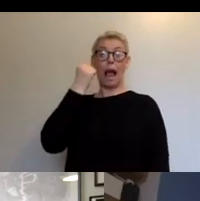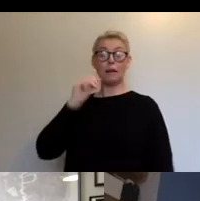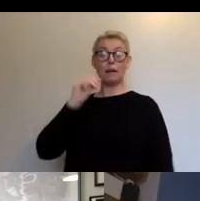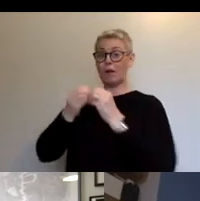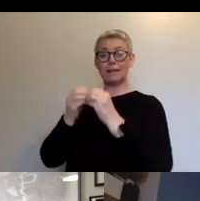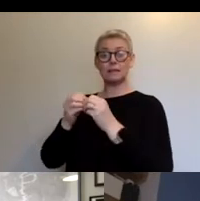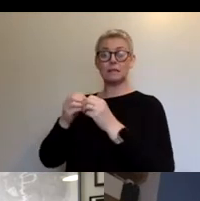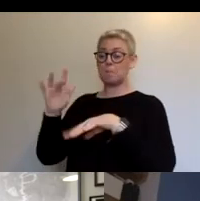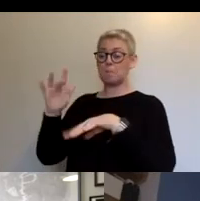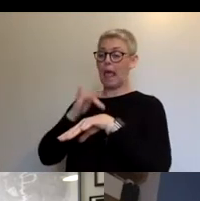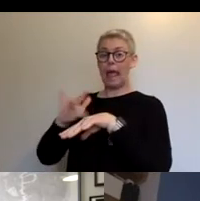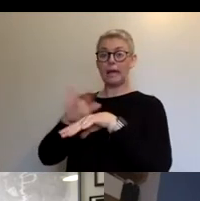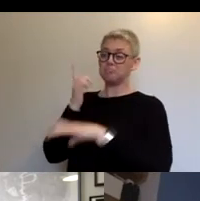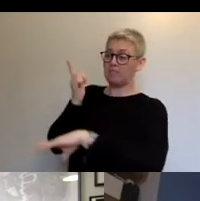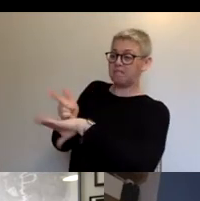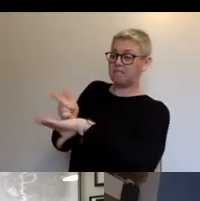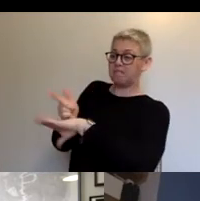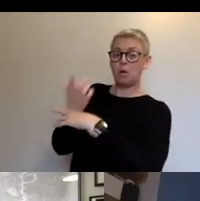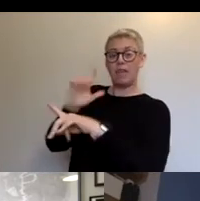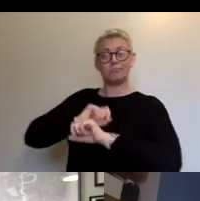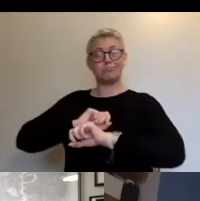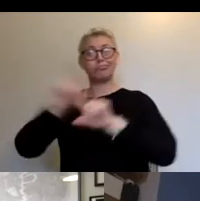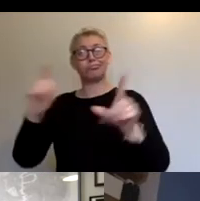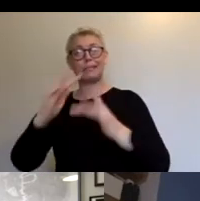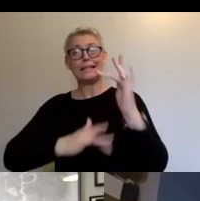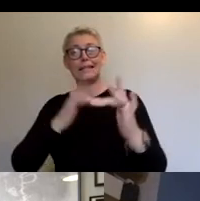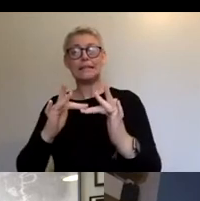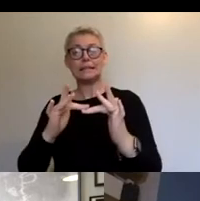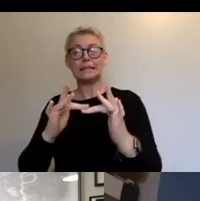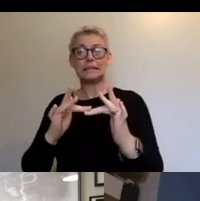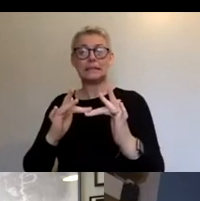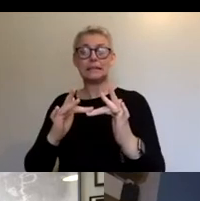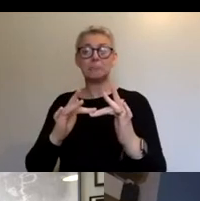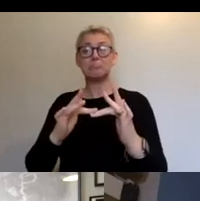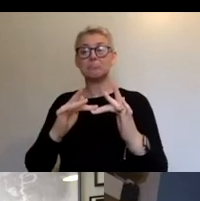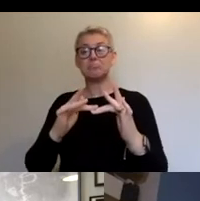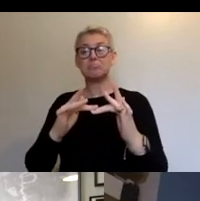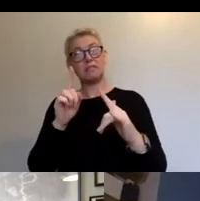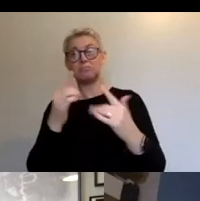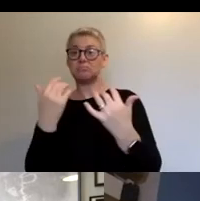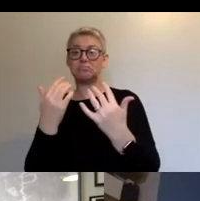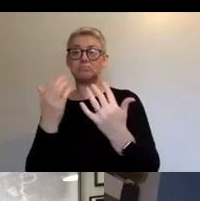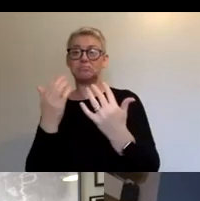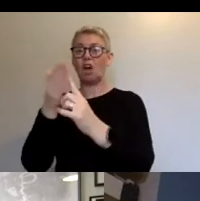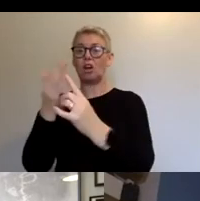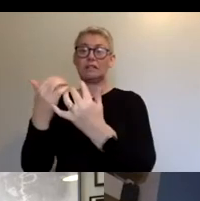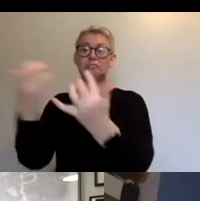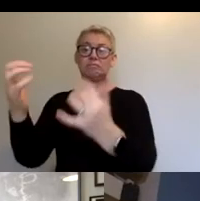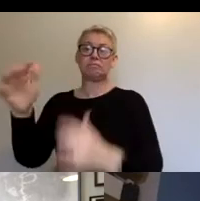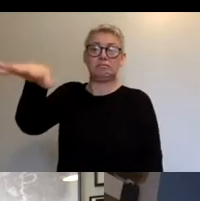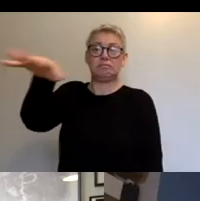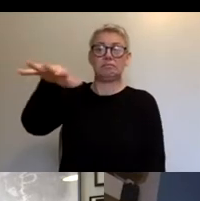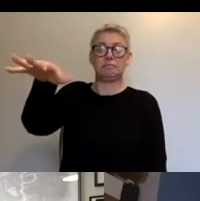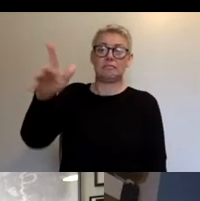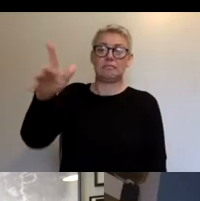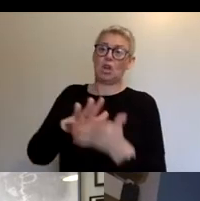The localising effect of Bristol Arts Channel and the, in a sense, targeting effect of the cultural viewers